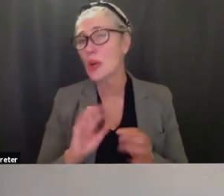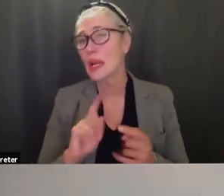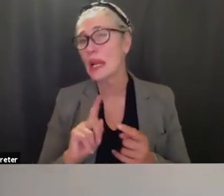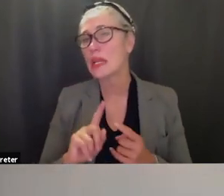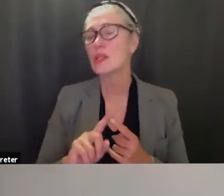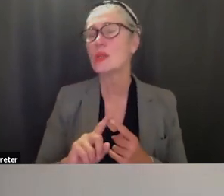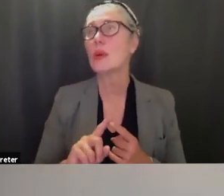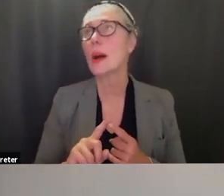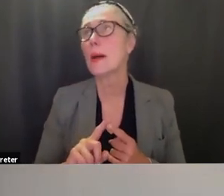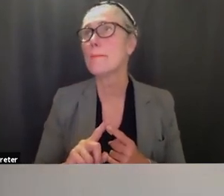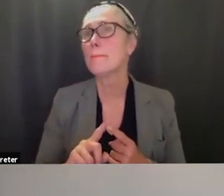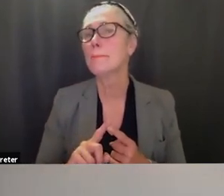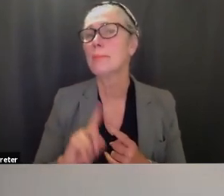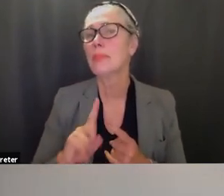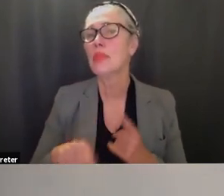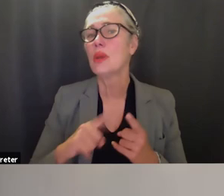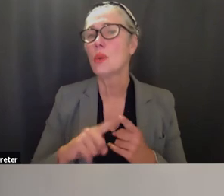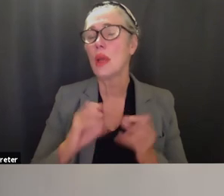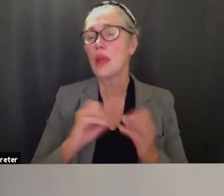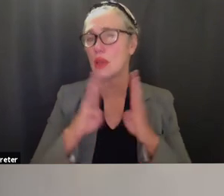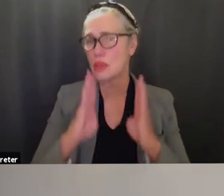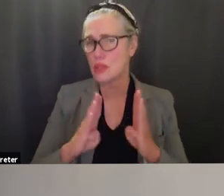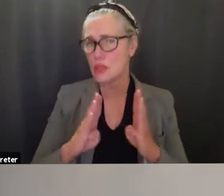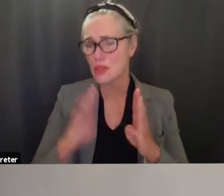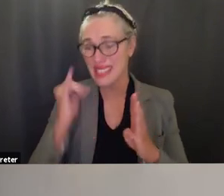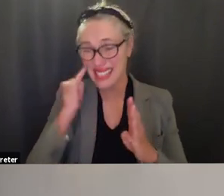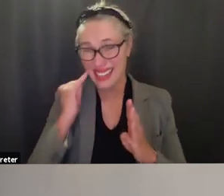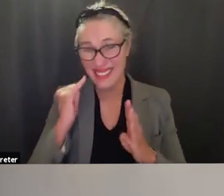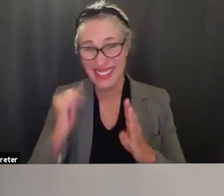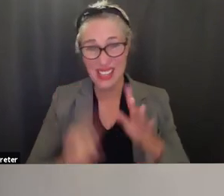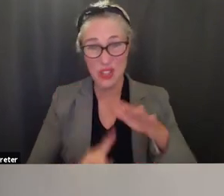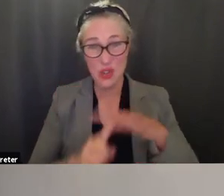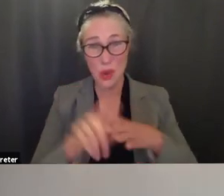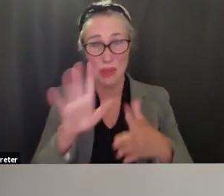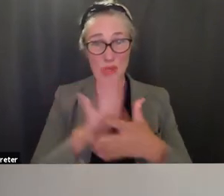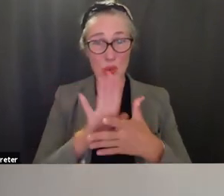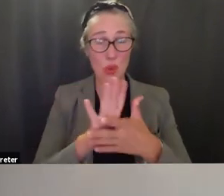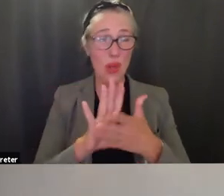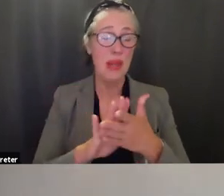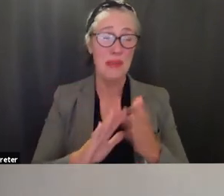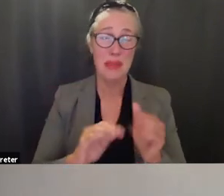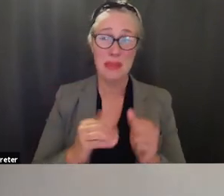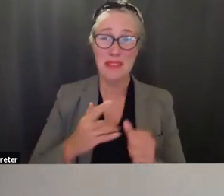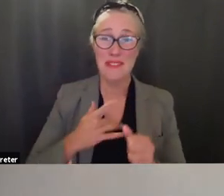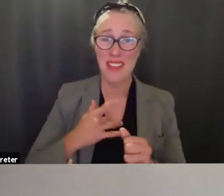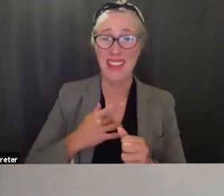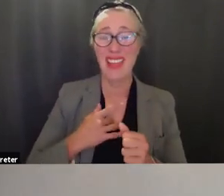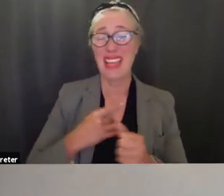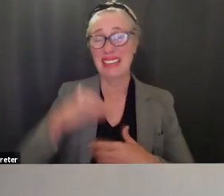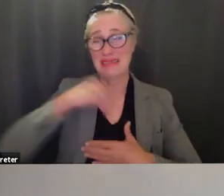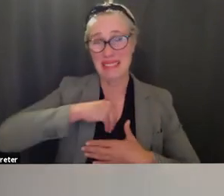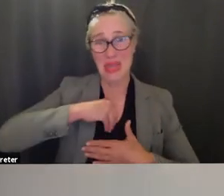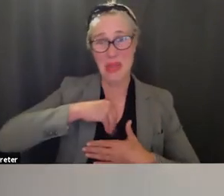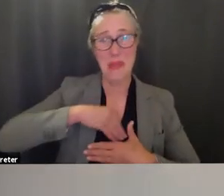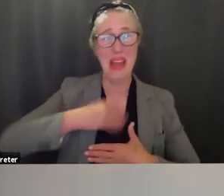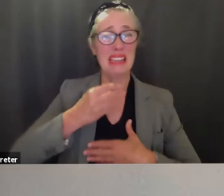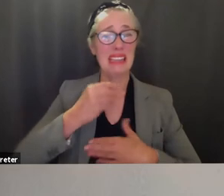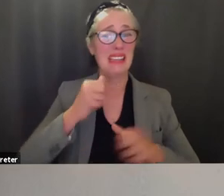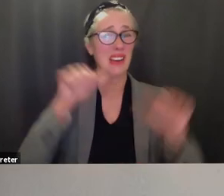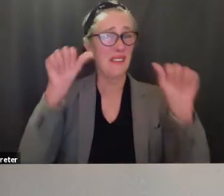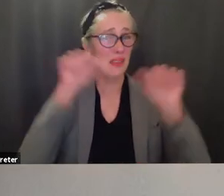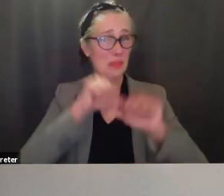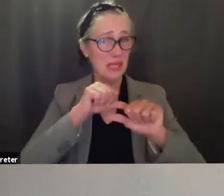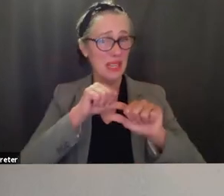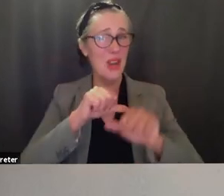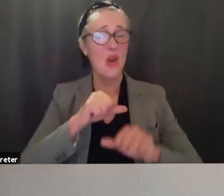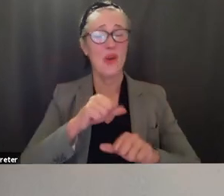when a student comes in under the influence of let's say alcohol or whatever and we're saying we're sending them home so some